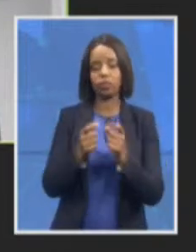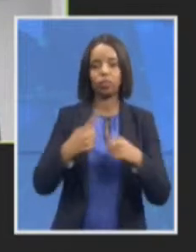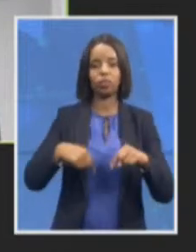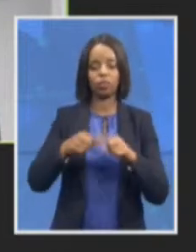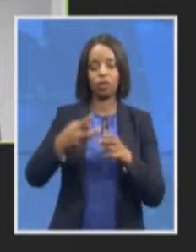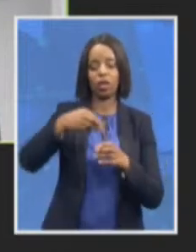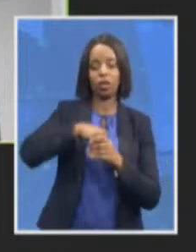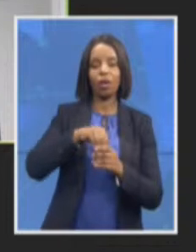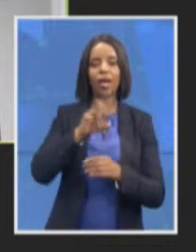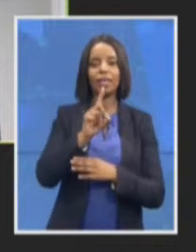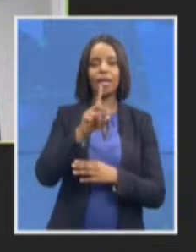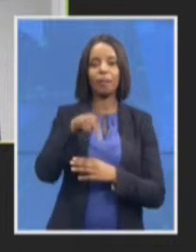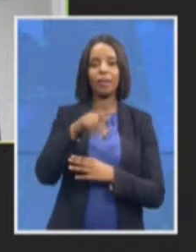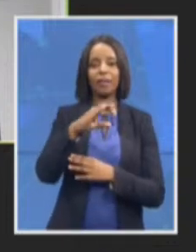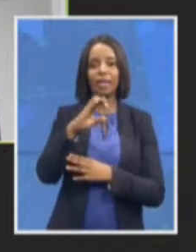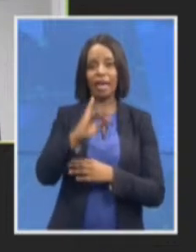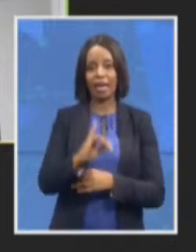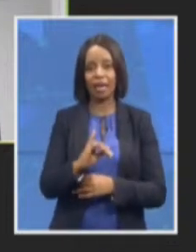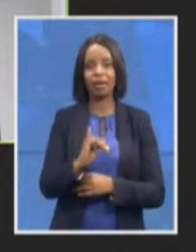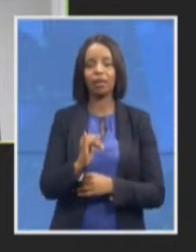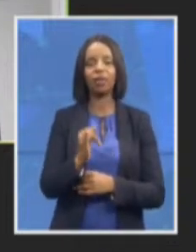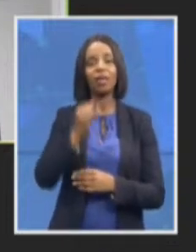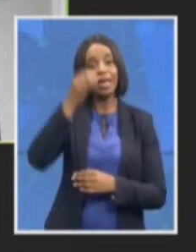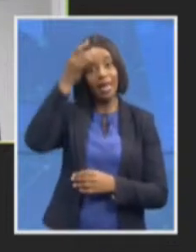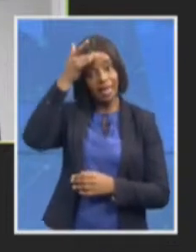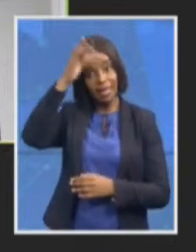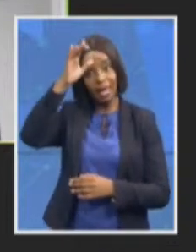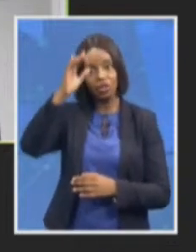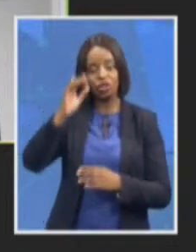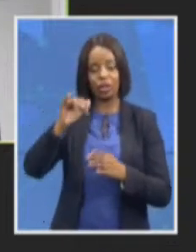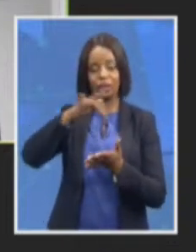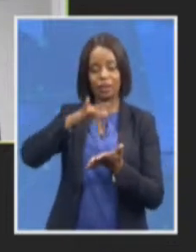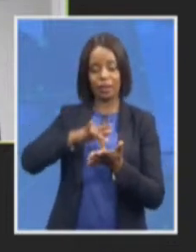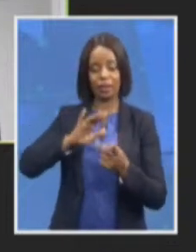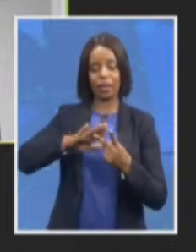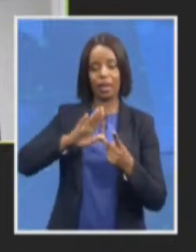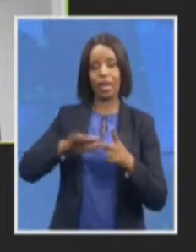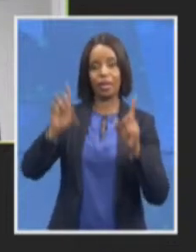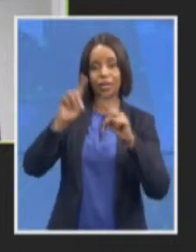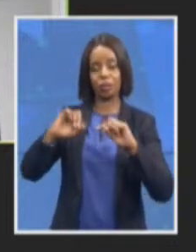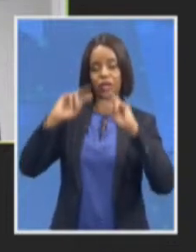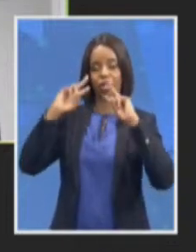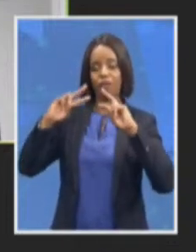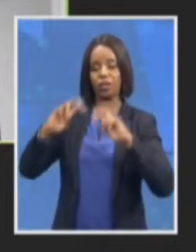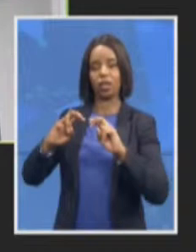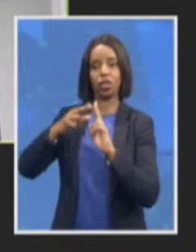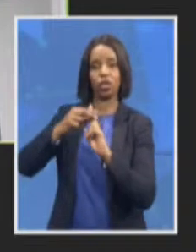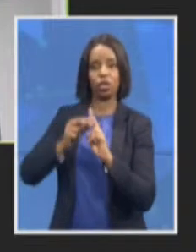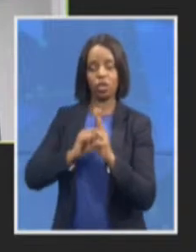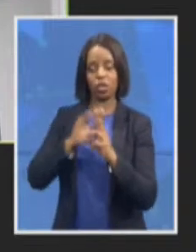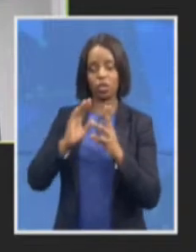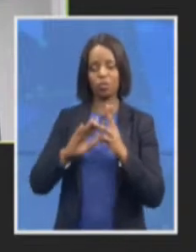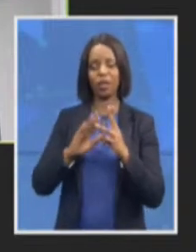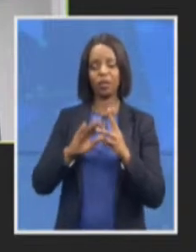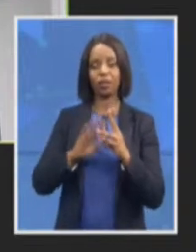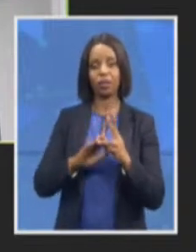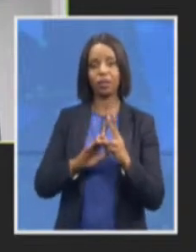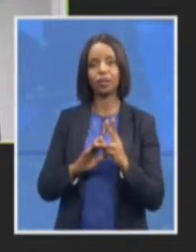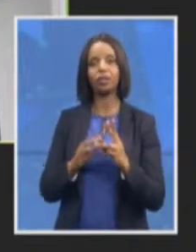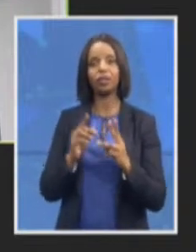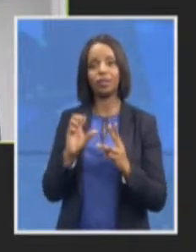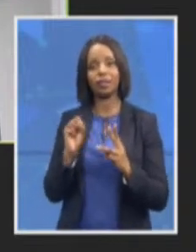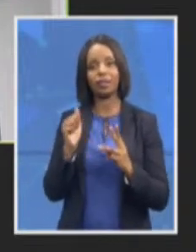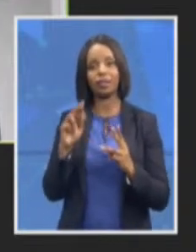and the Special Investigating Unit and the South African Revenue Service to make sure that we are able to tackle corruption from all angles